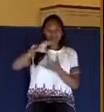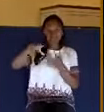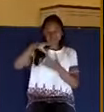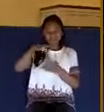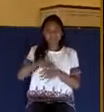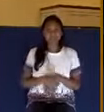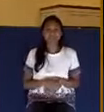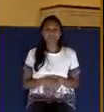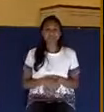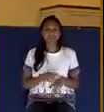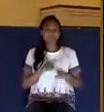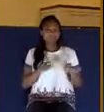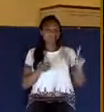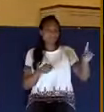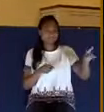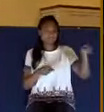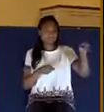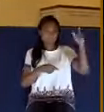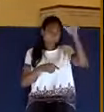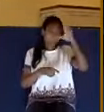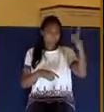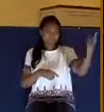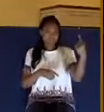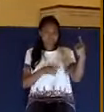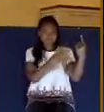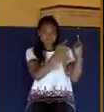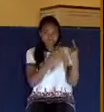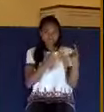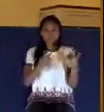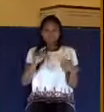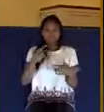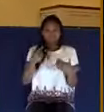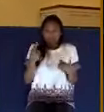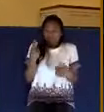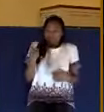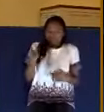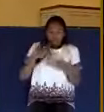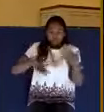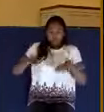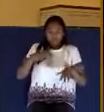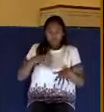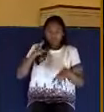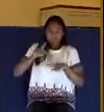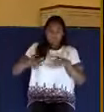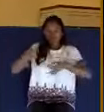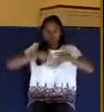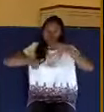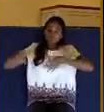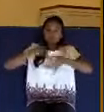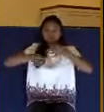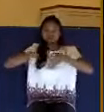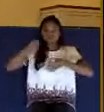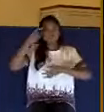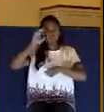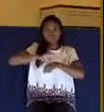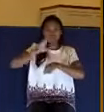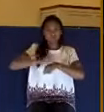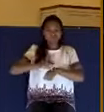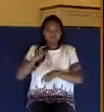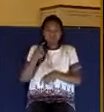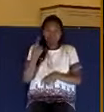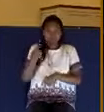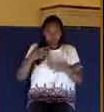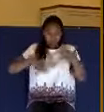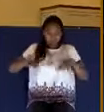only one robe to wear. But I want you to see what happens here. Look at verse 3. And you have respect